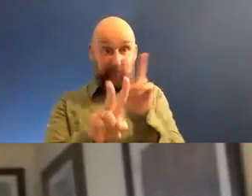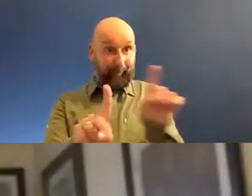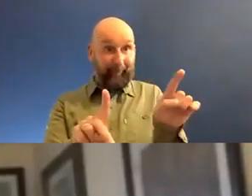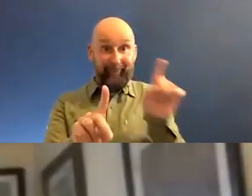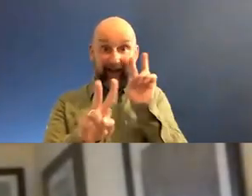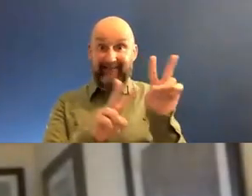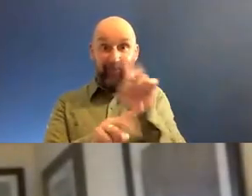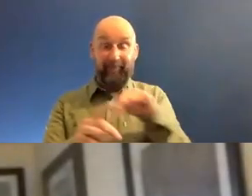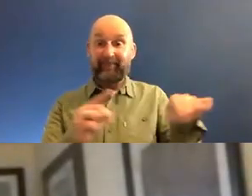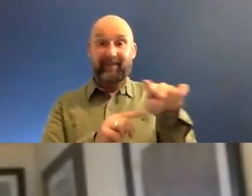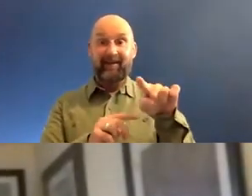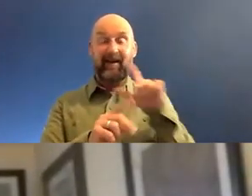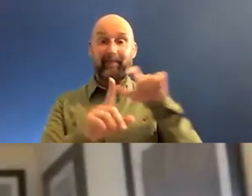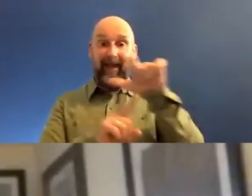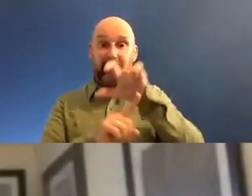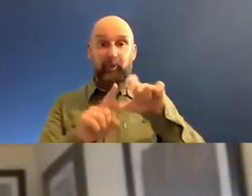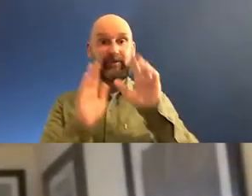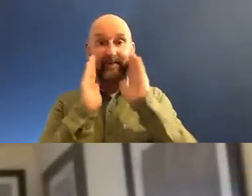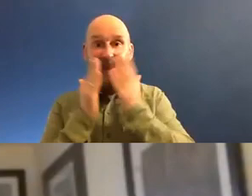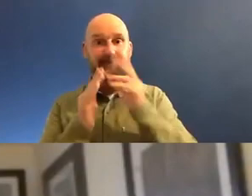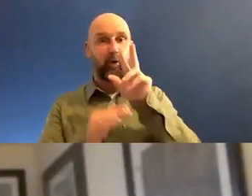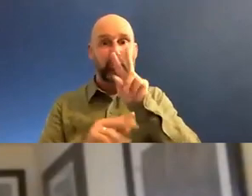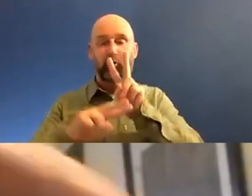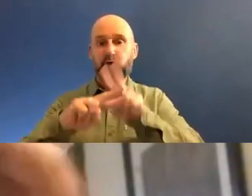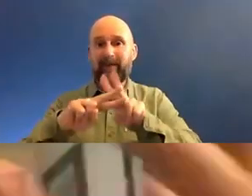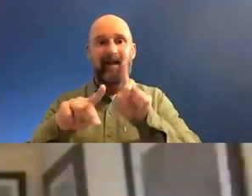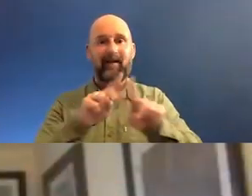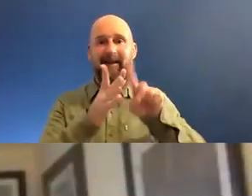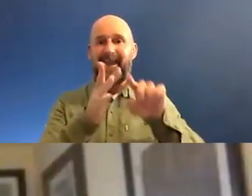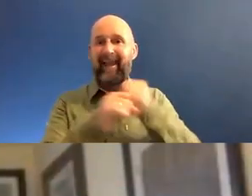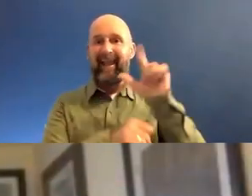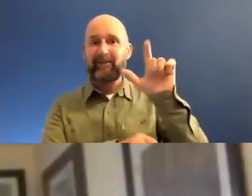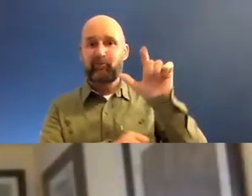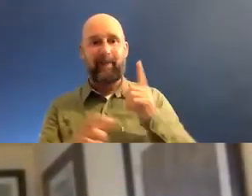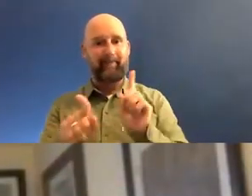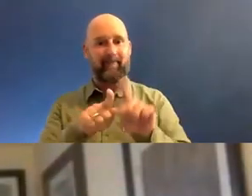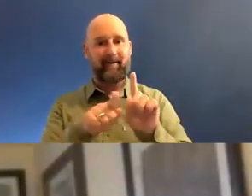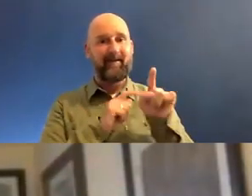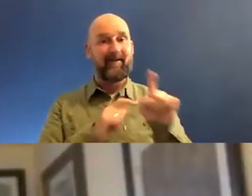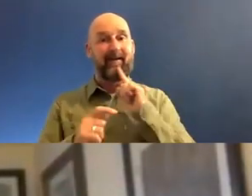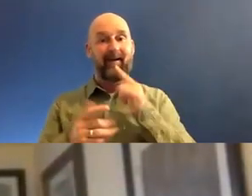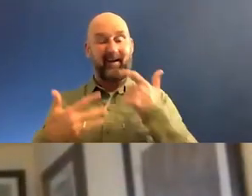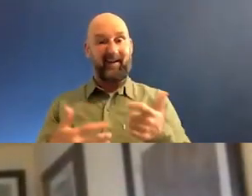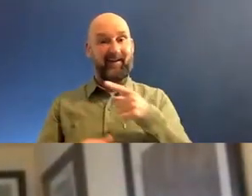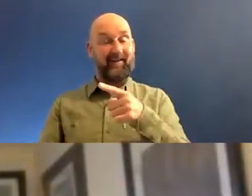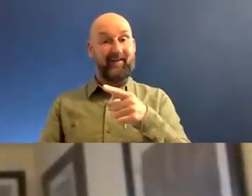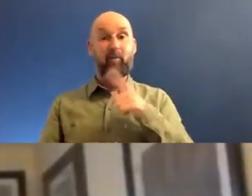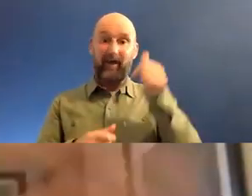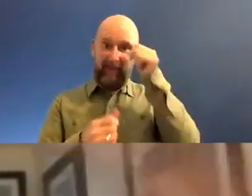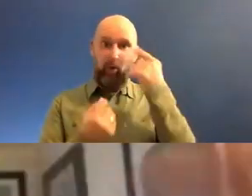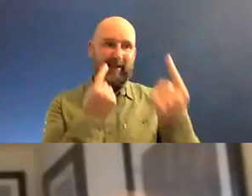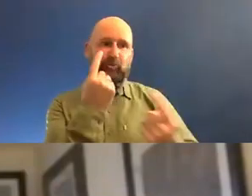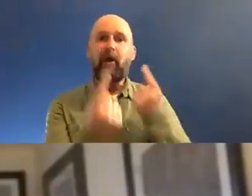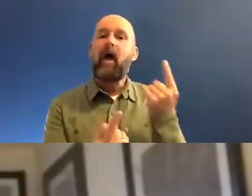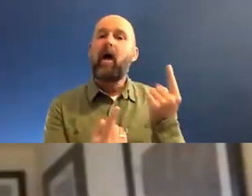them in, in my, my communities on Facebook and Twitter and Instagram. I just think, wow, this is amazing. And they all know each other. So it's about